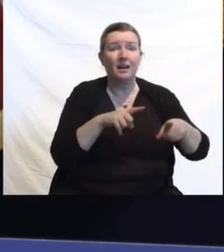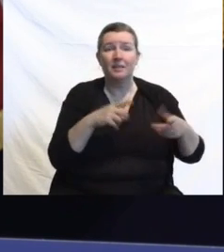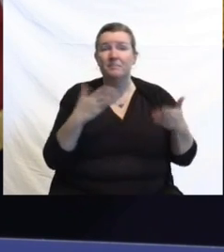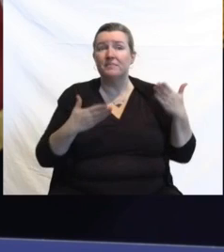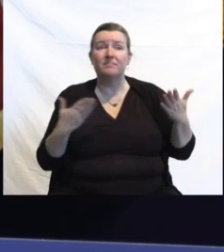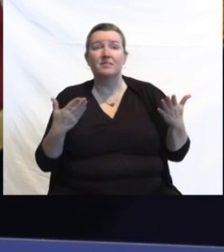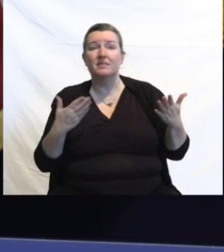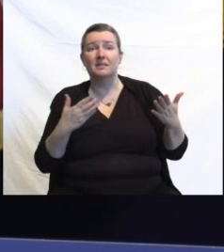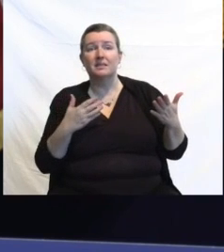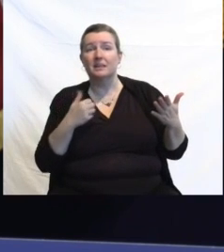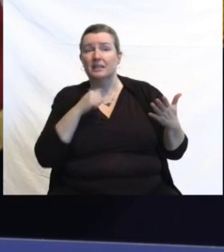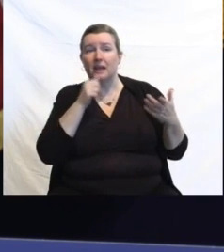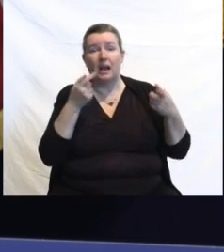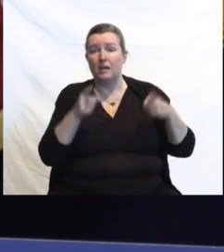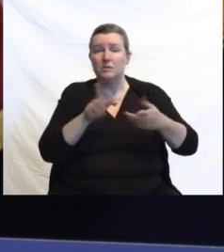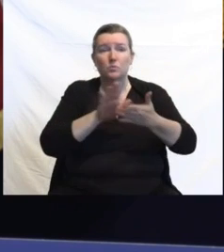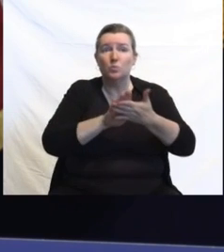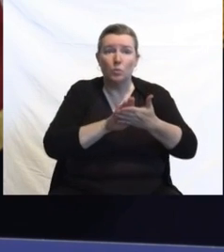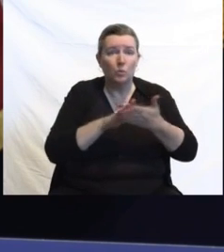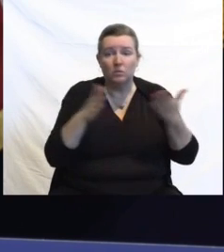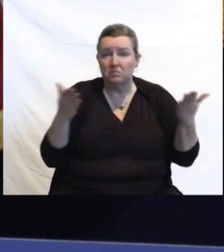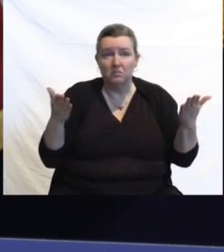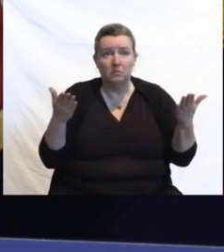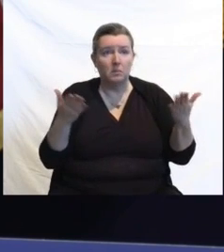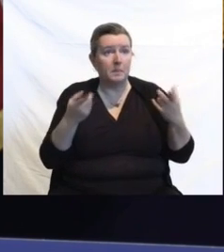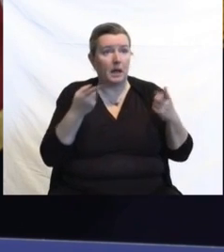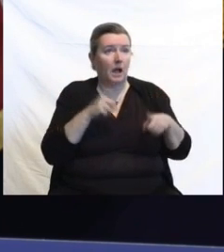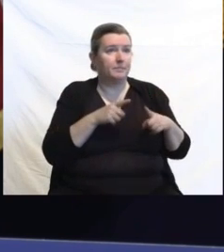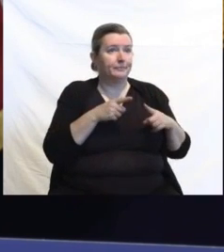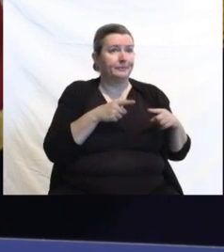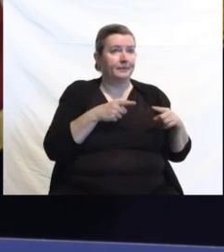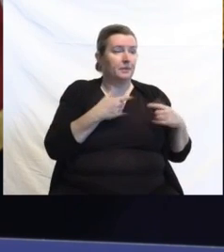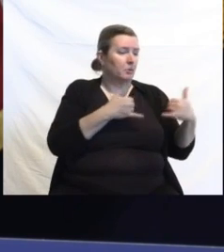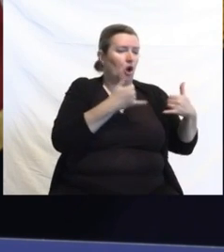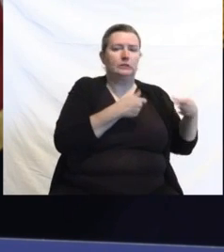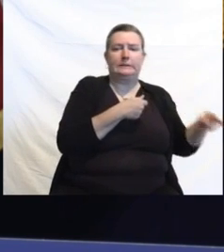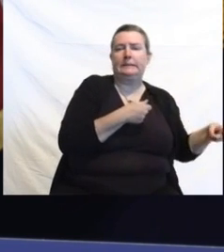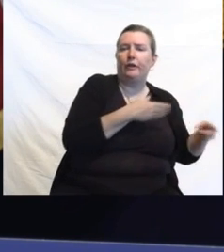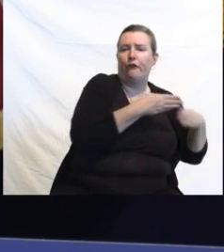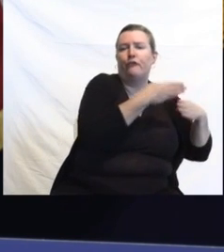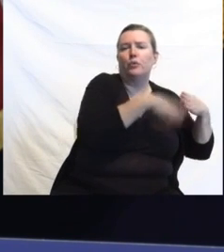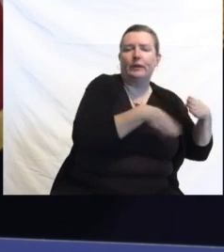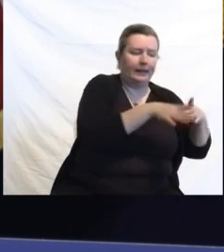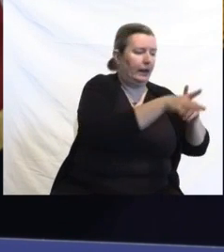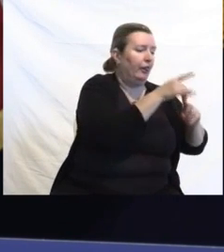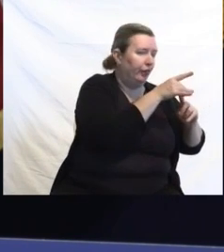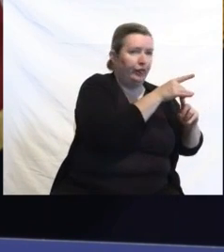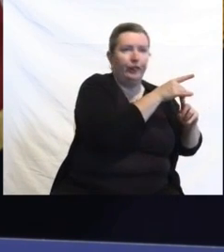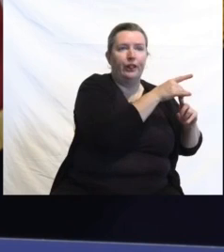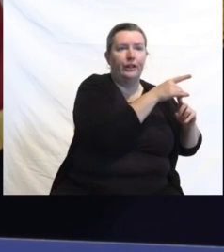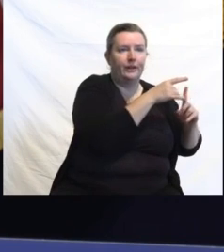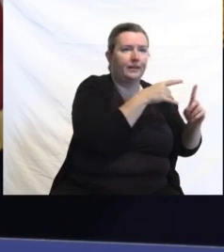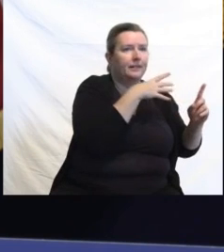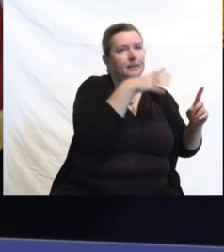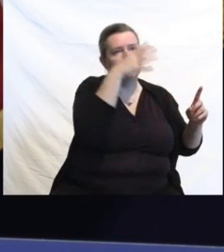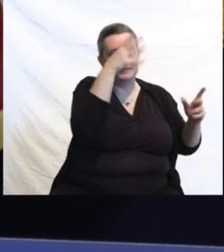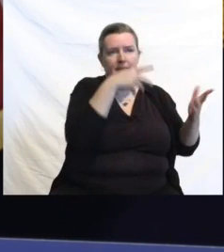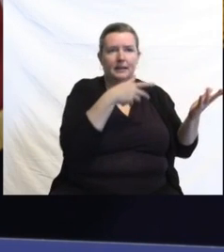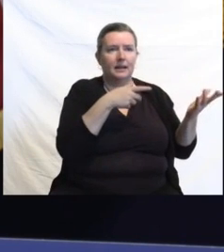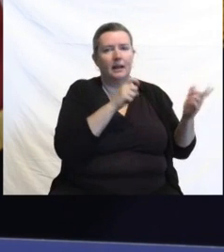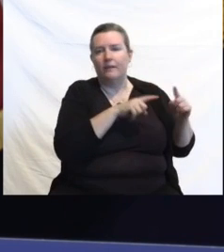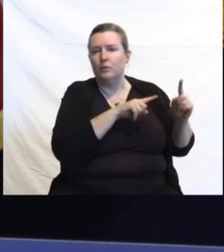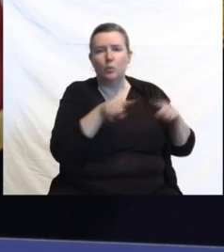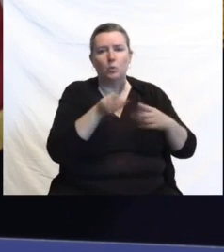-school transmission, for example. These are self-reported cases, for example, that parents and, you know, staff might be